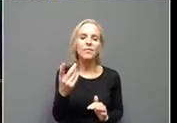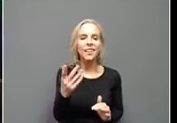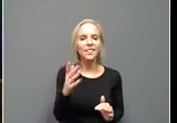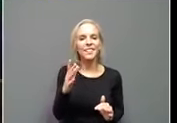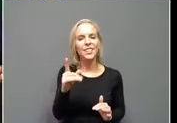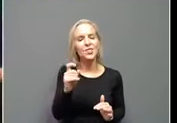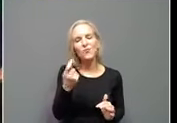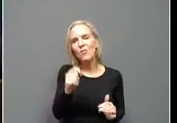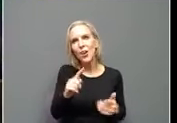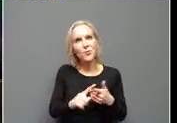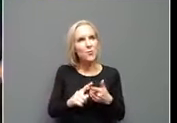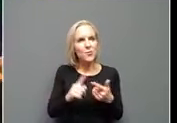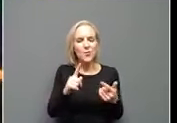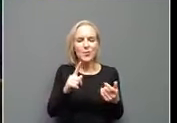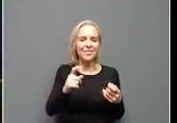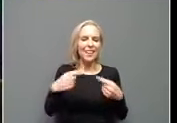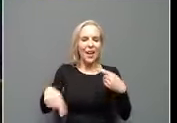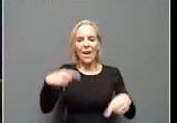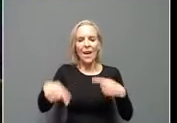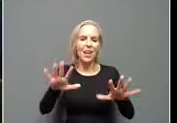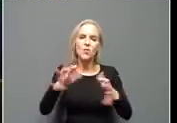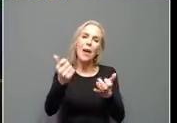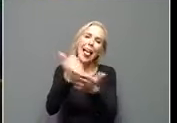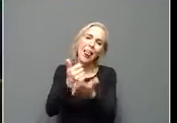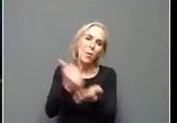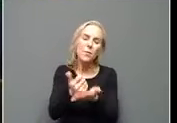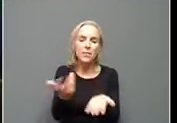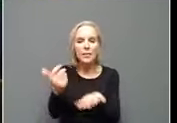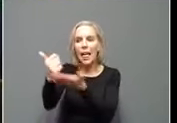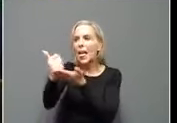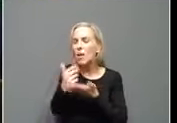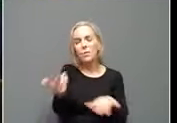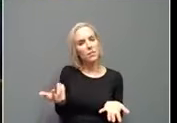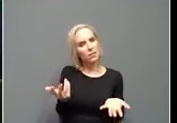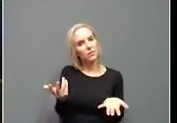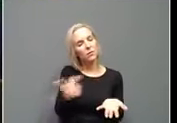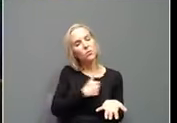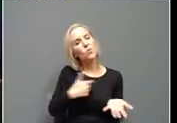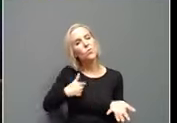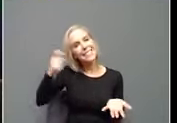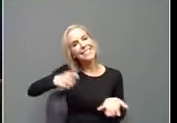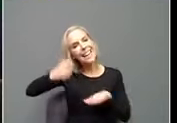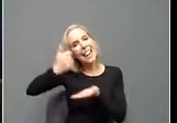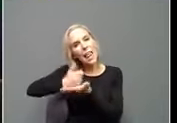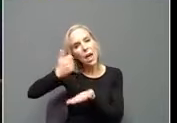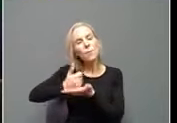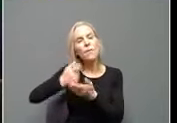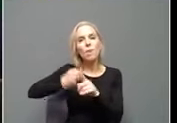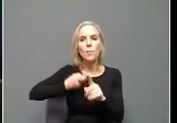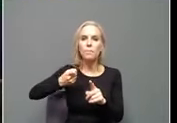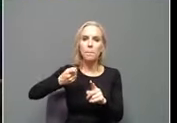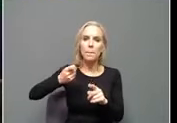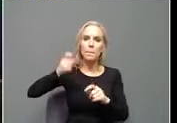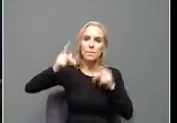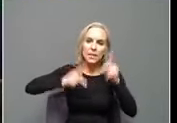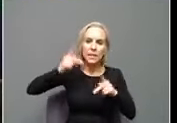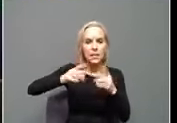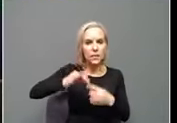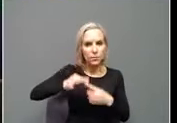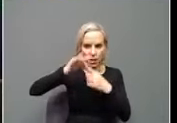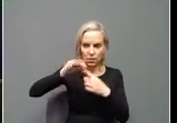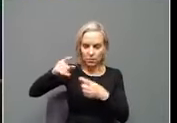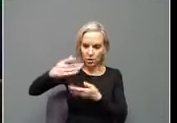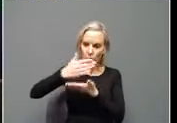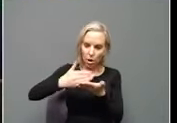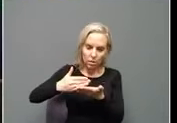not trying to feud with anybody. I just want help. I mean, we just need help from, uh, folks that especially that are part of,